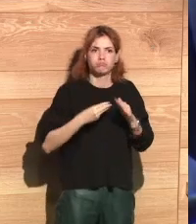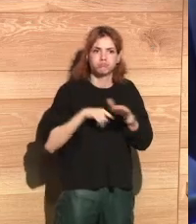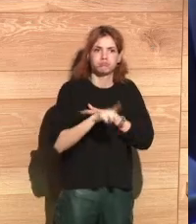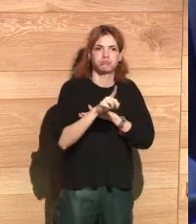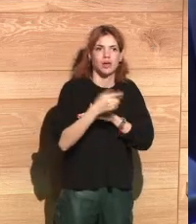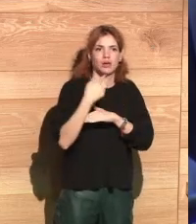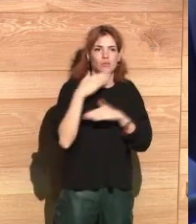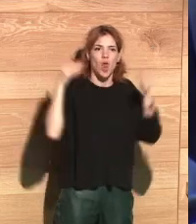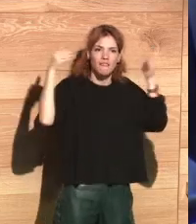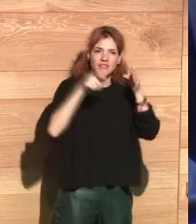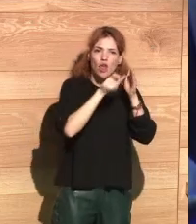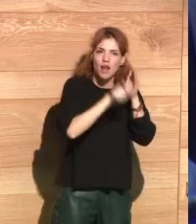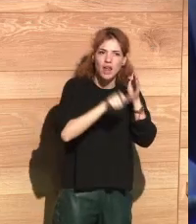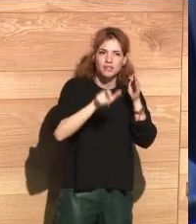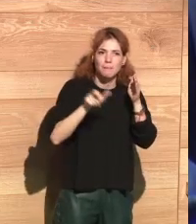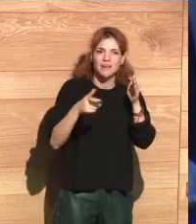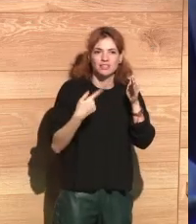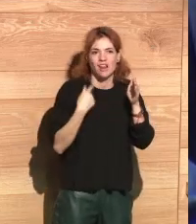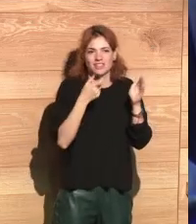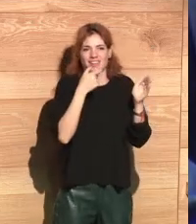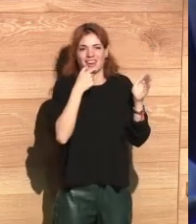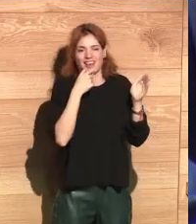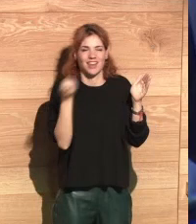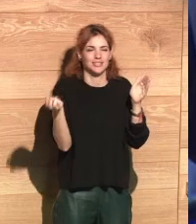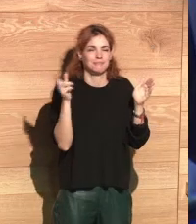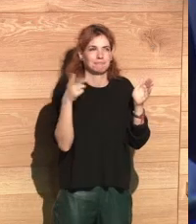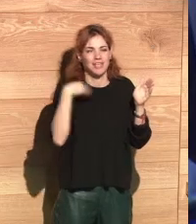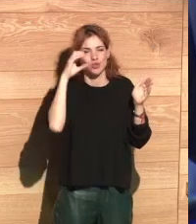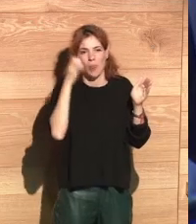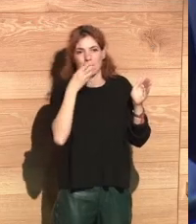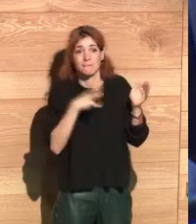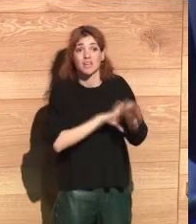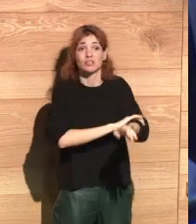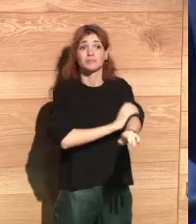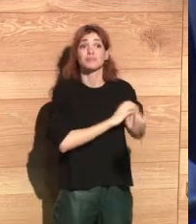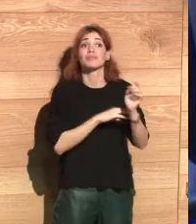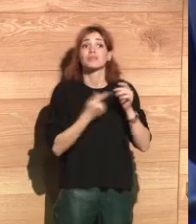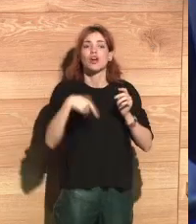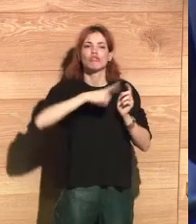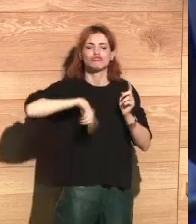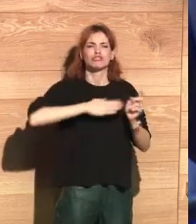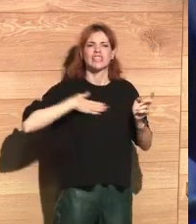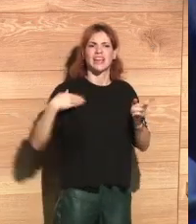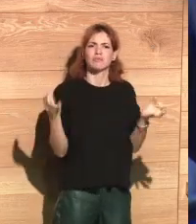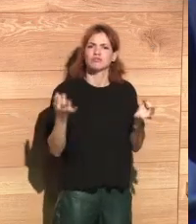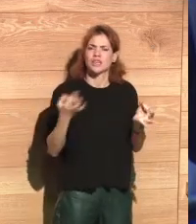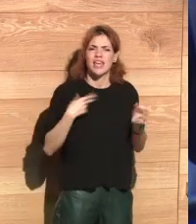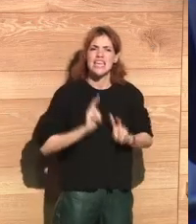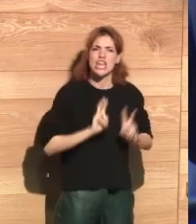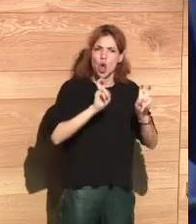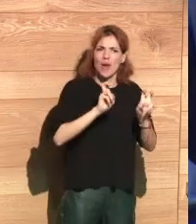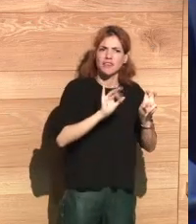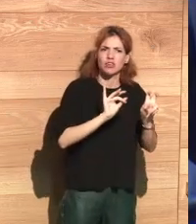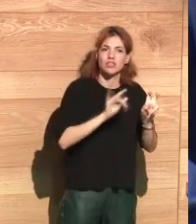we explained our vision, that is human centric. And what we said basically, then,